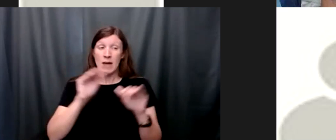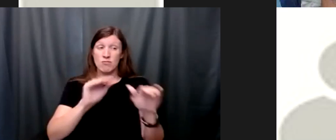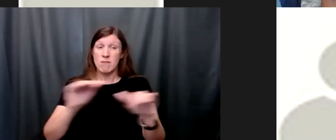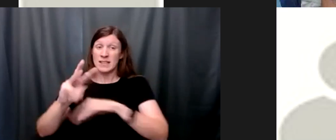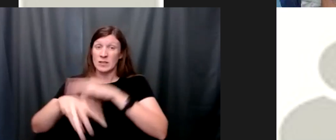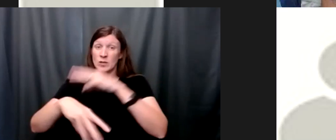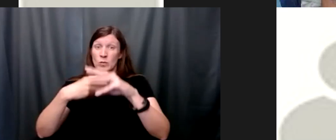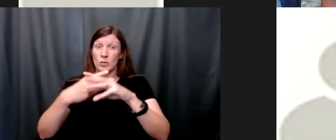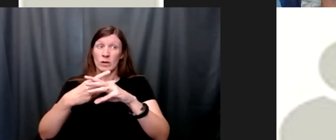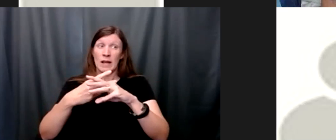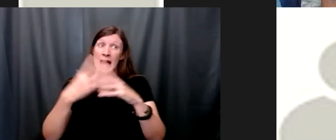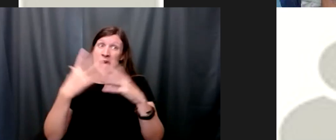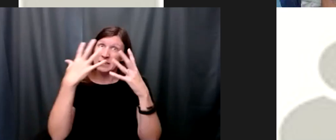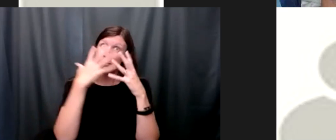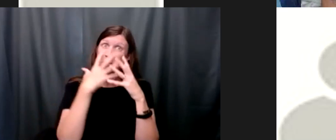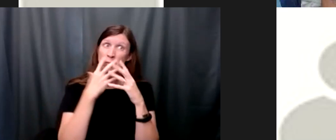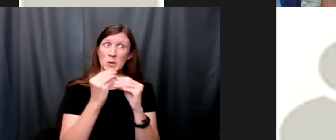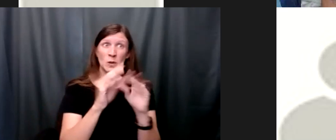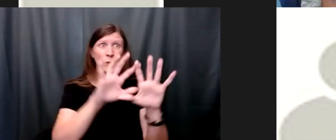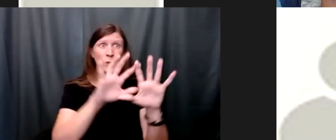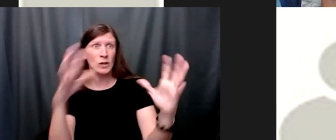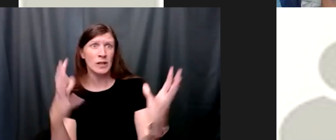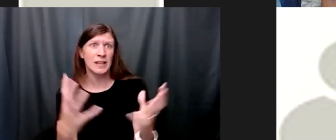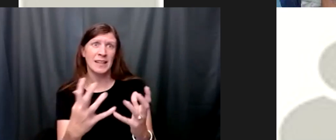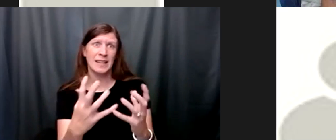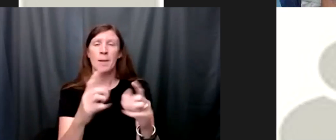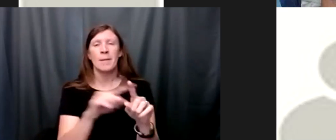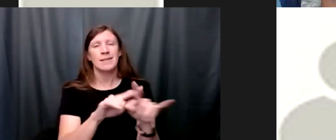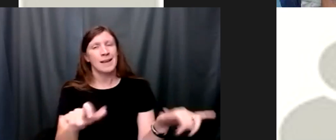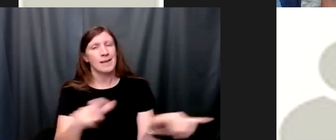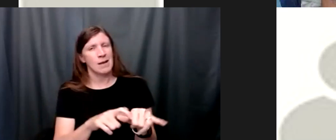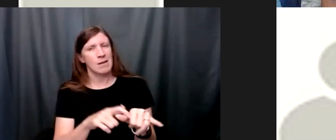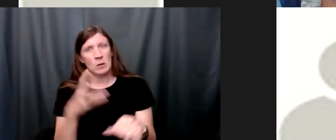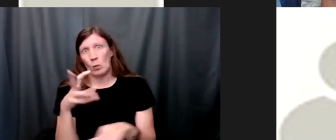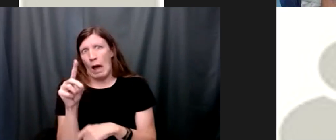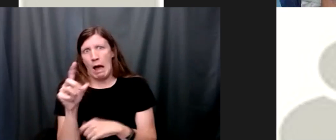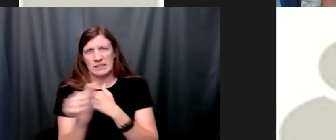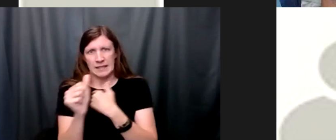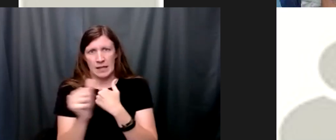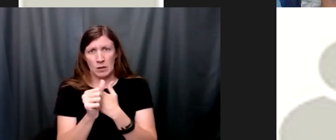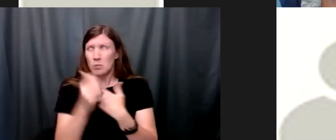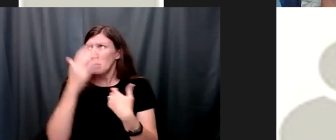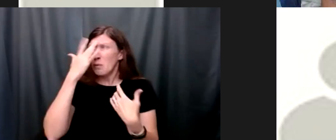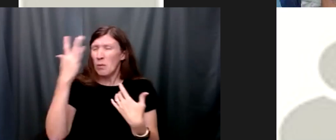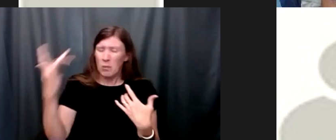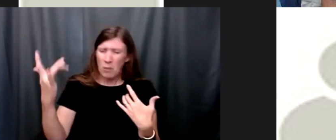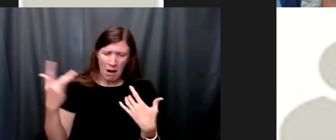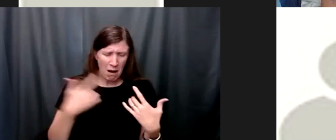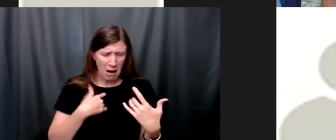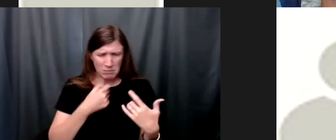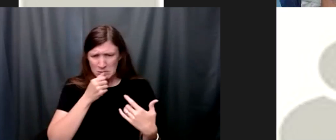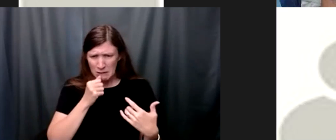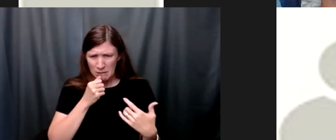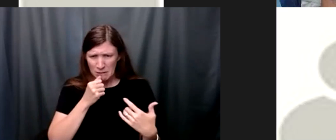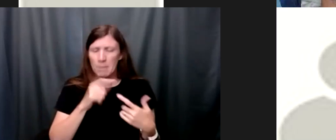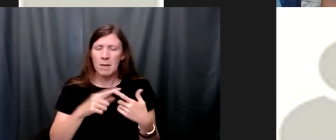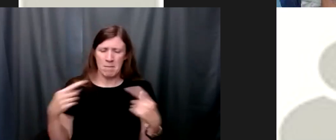beauty but it is also wild and dangerous while we do not always know why we suffer we can bring our pain and grief to god and trust that he